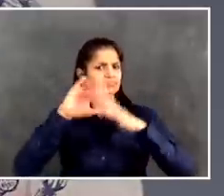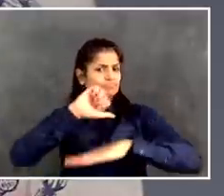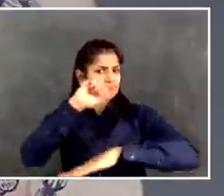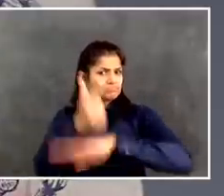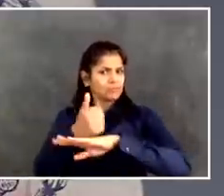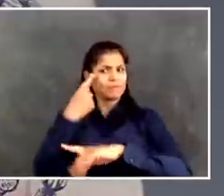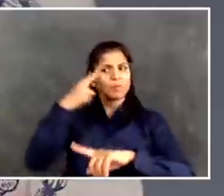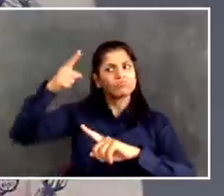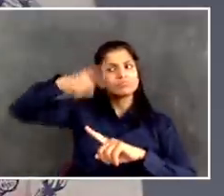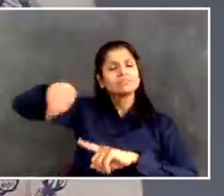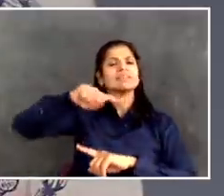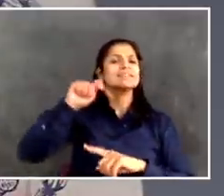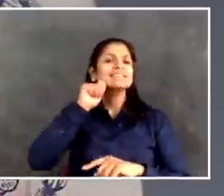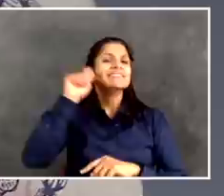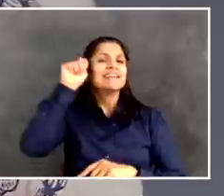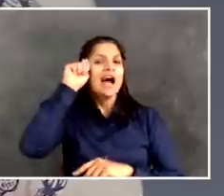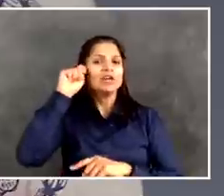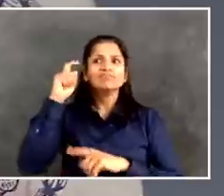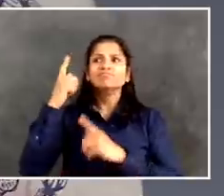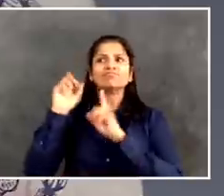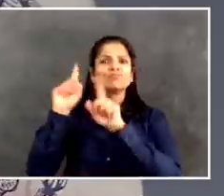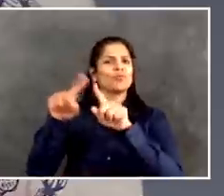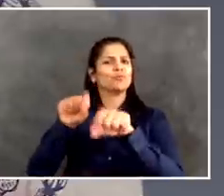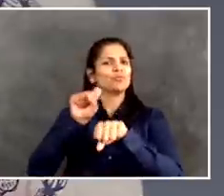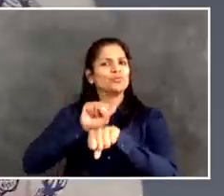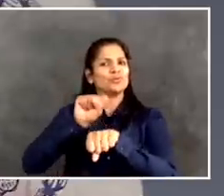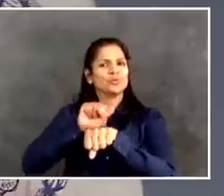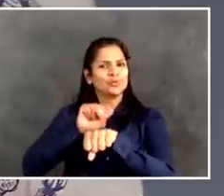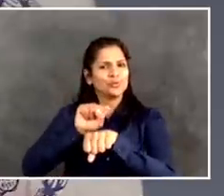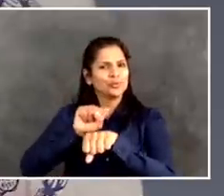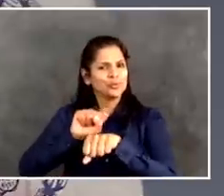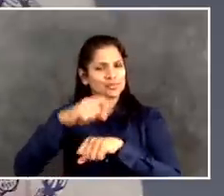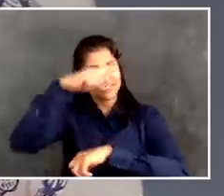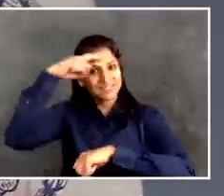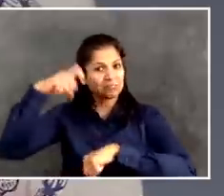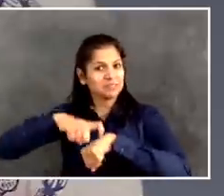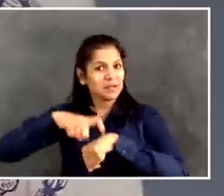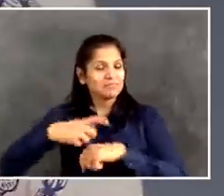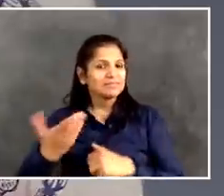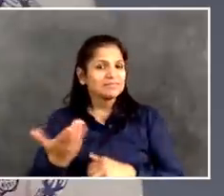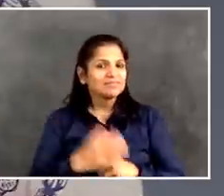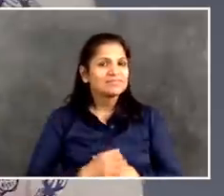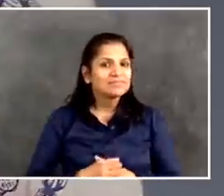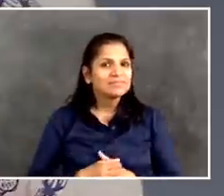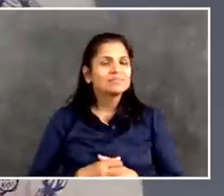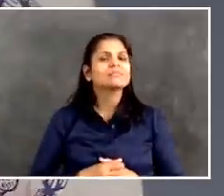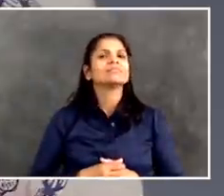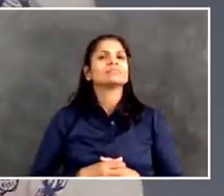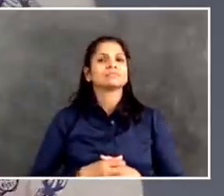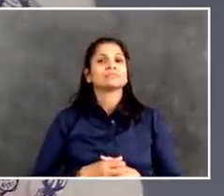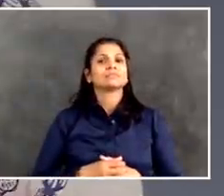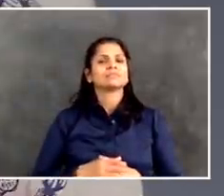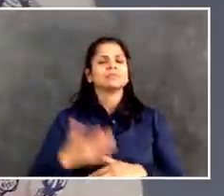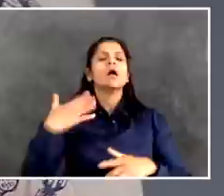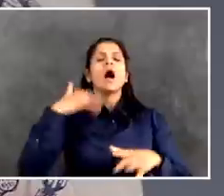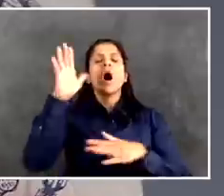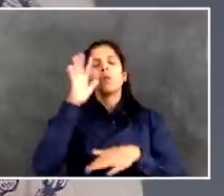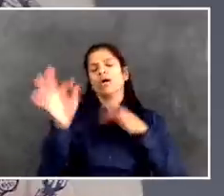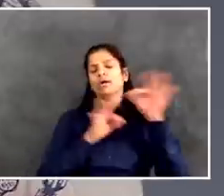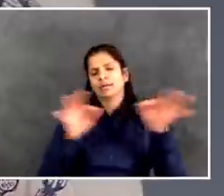Okay, Rima, let me answer your two points, but also give an update as I lead into this. So